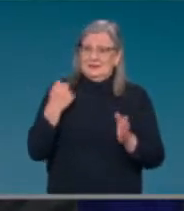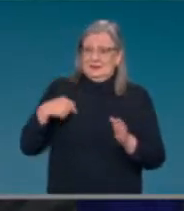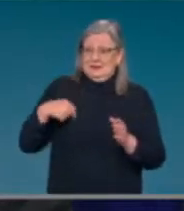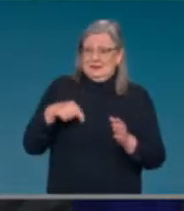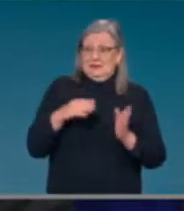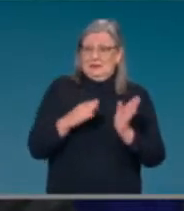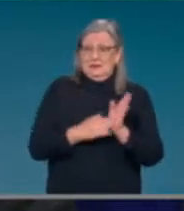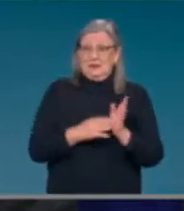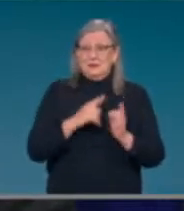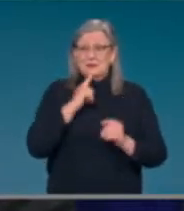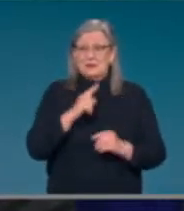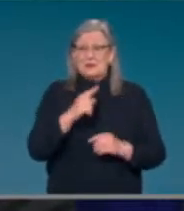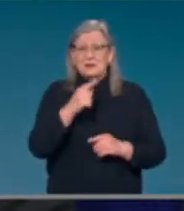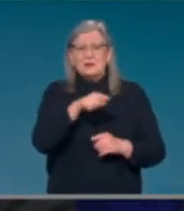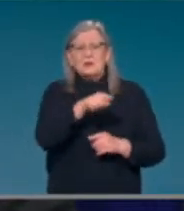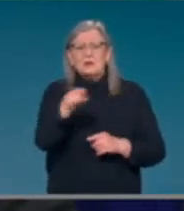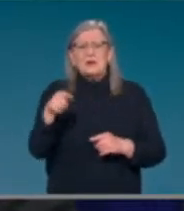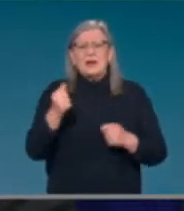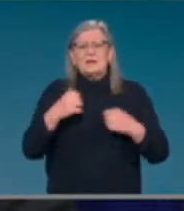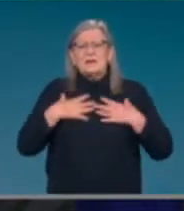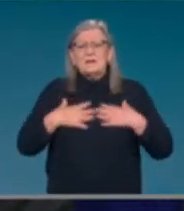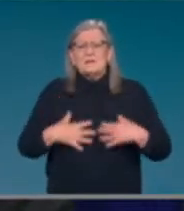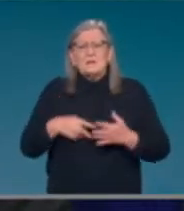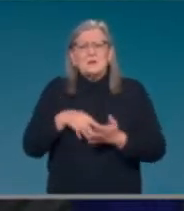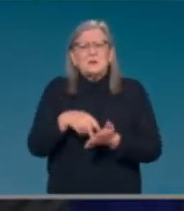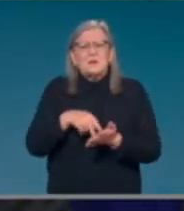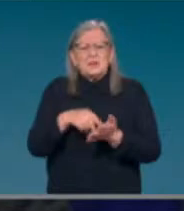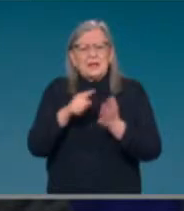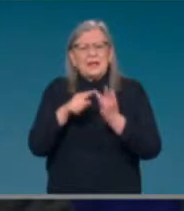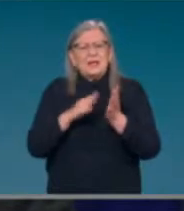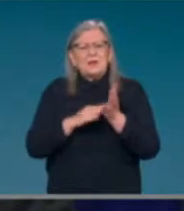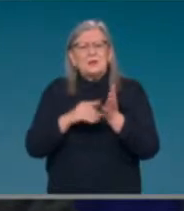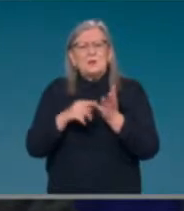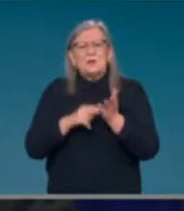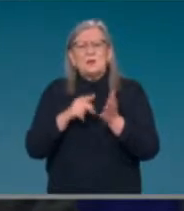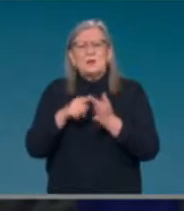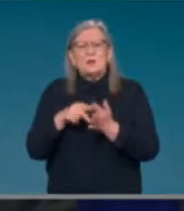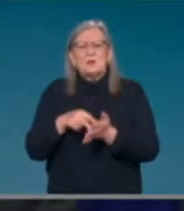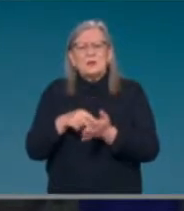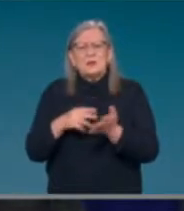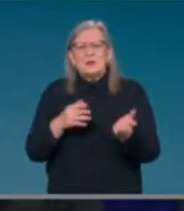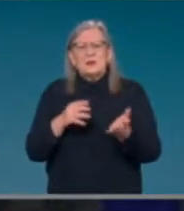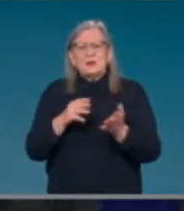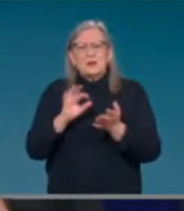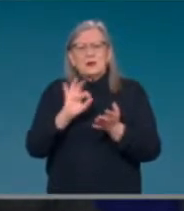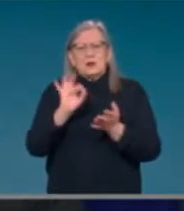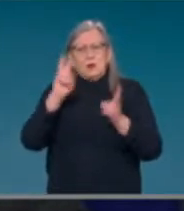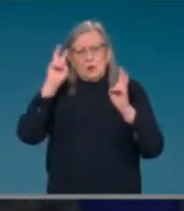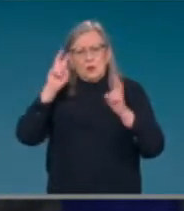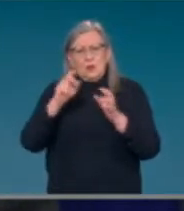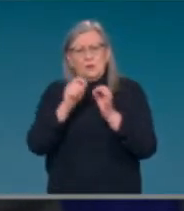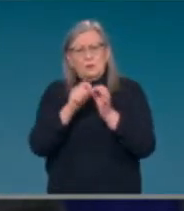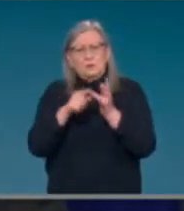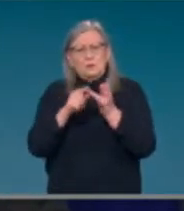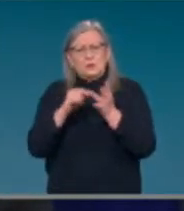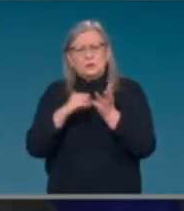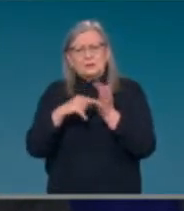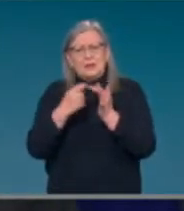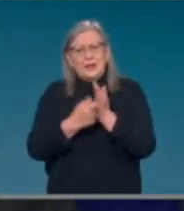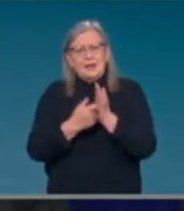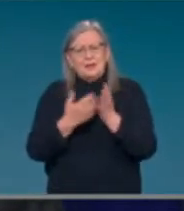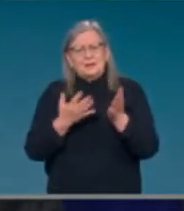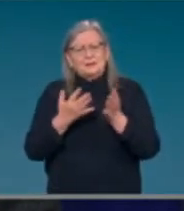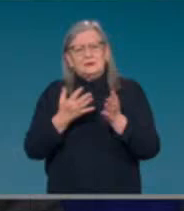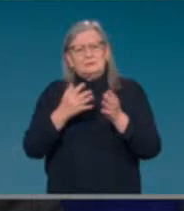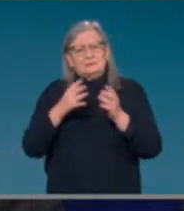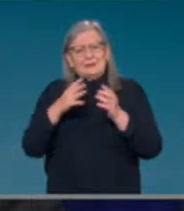severely immunocompromised, that they could get it's not called a booster shot, but a third shot because their immune systems don't respond as well to the first two